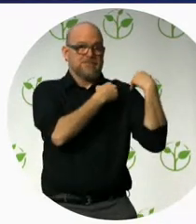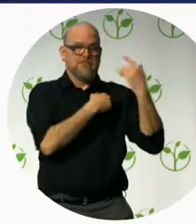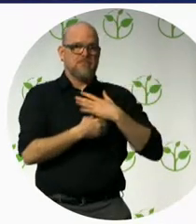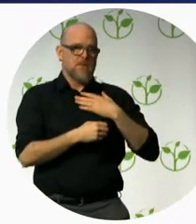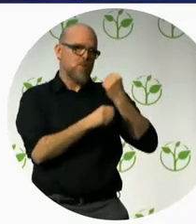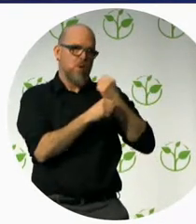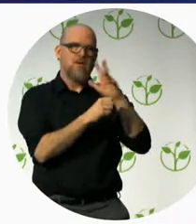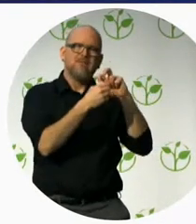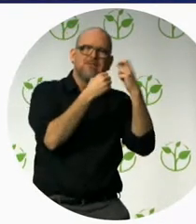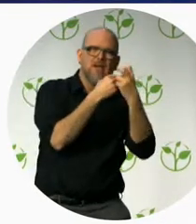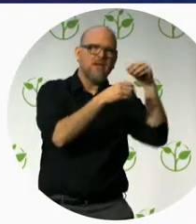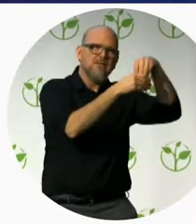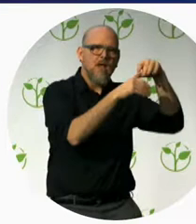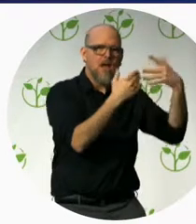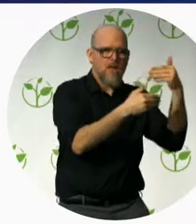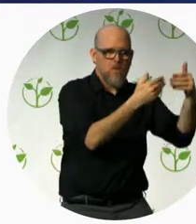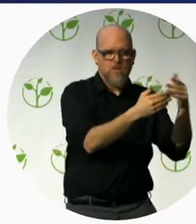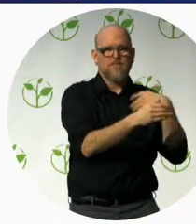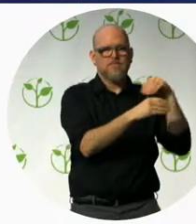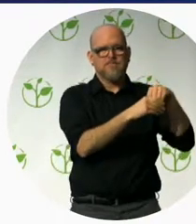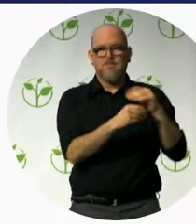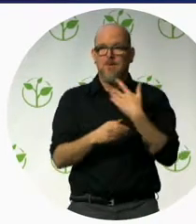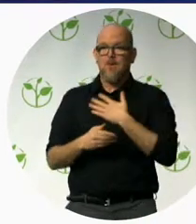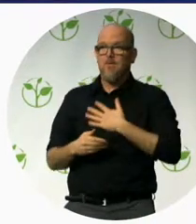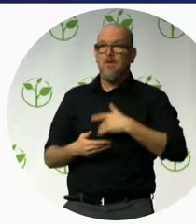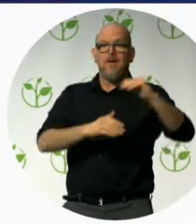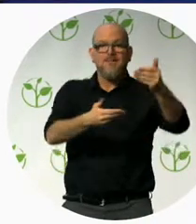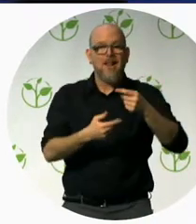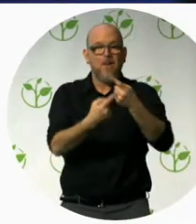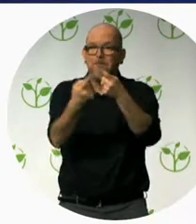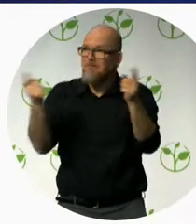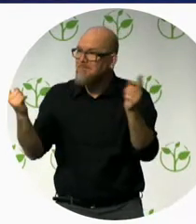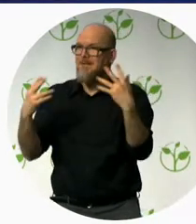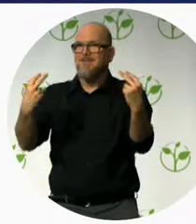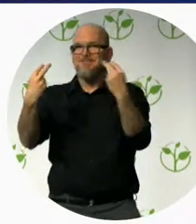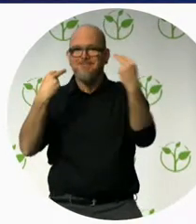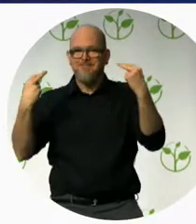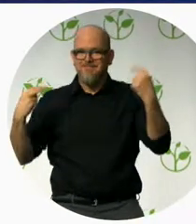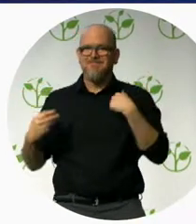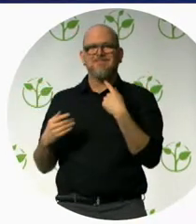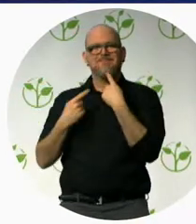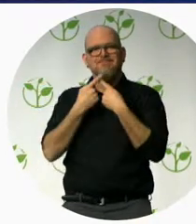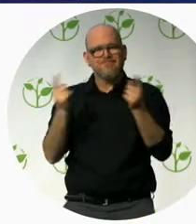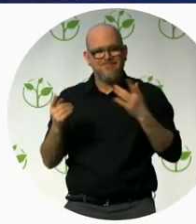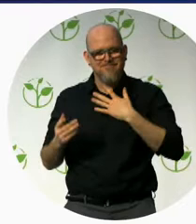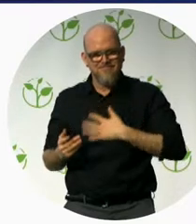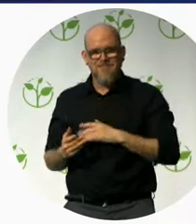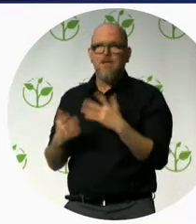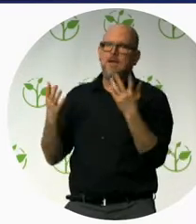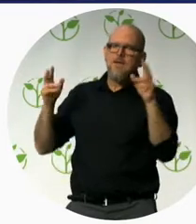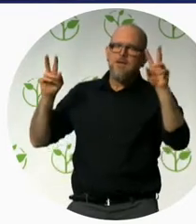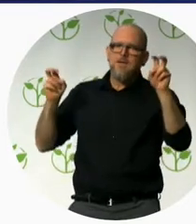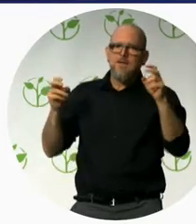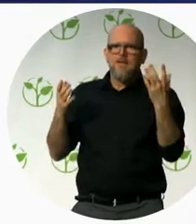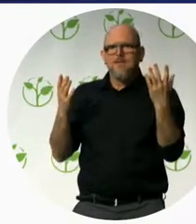welcome all of you to this session, he is in fact a kind of co-moderator of this